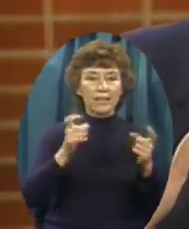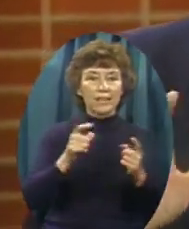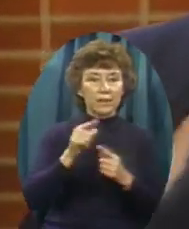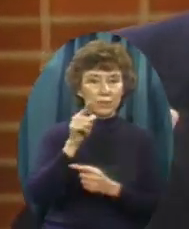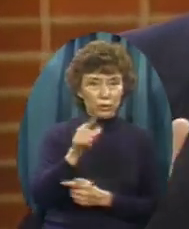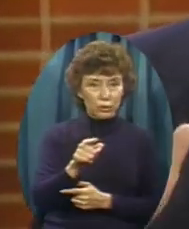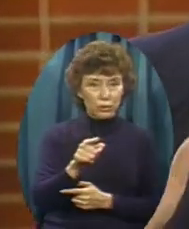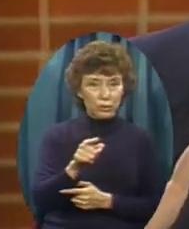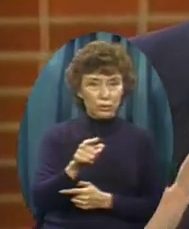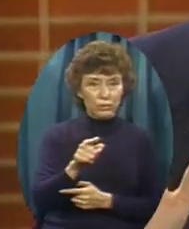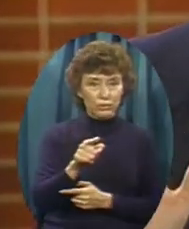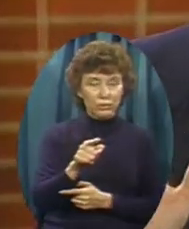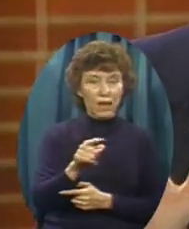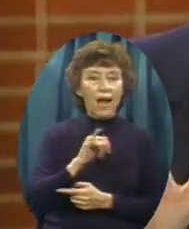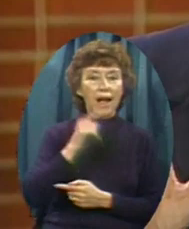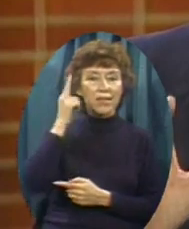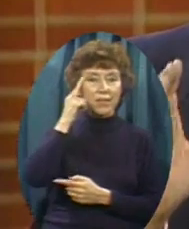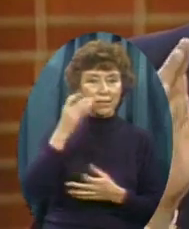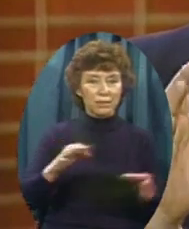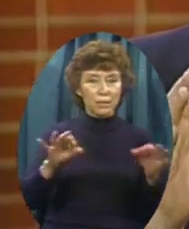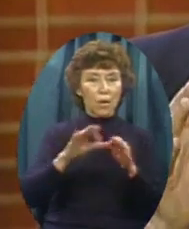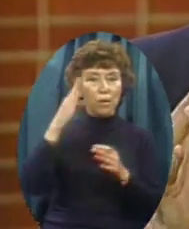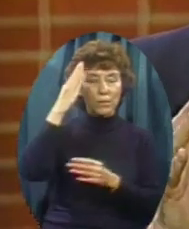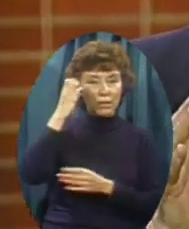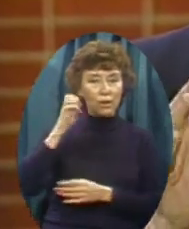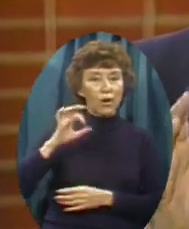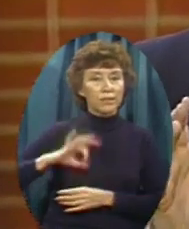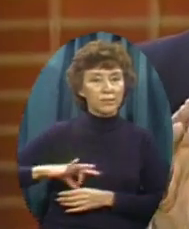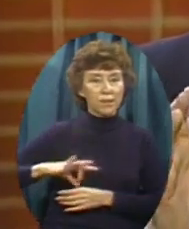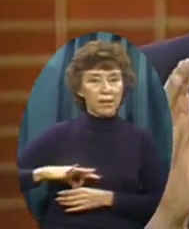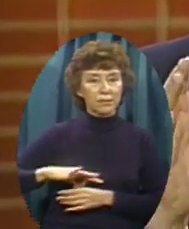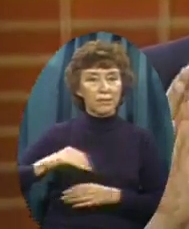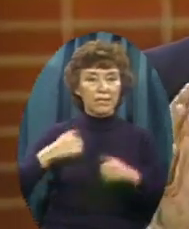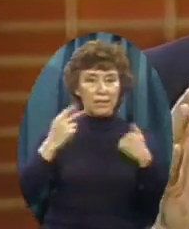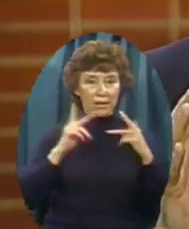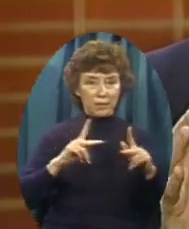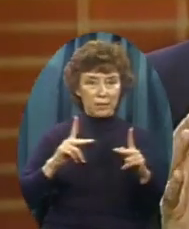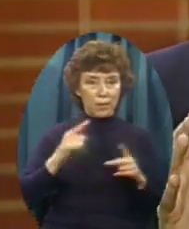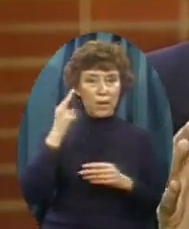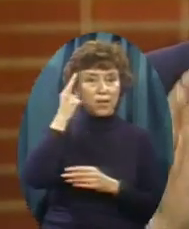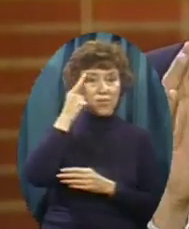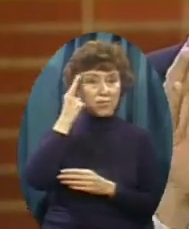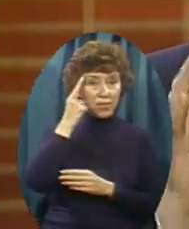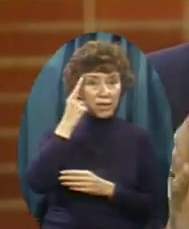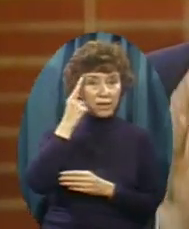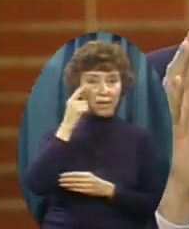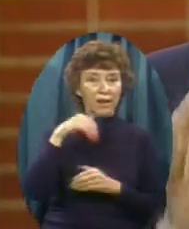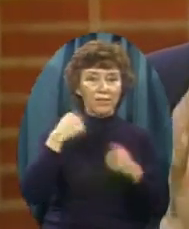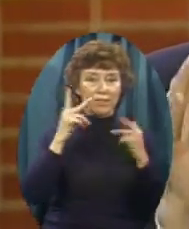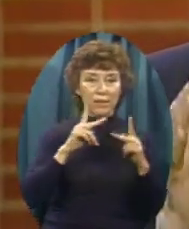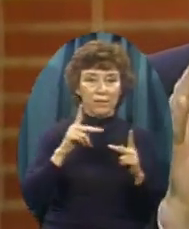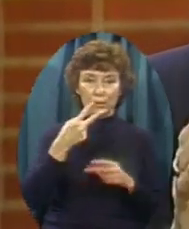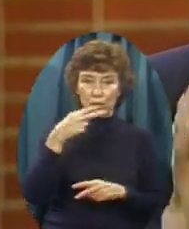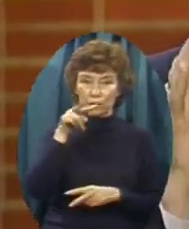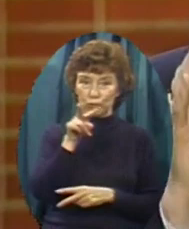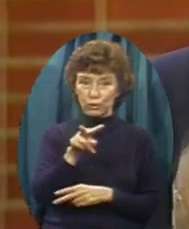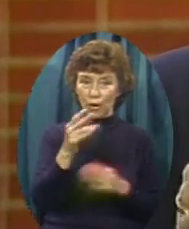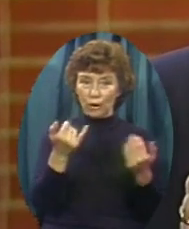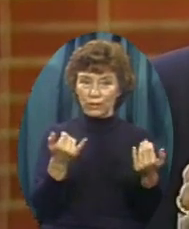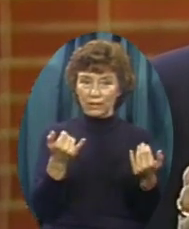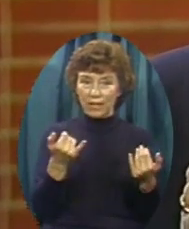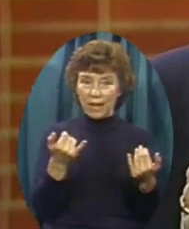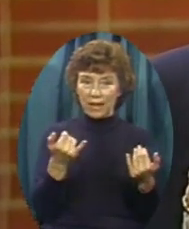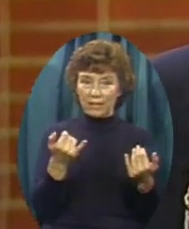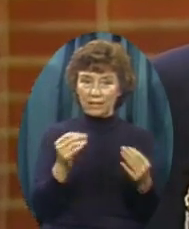think it's Very, very worthwhile Think of the young people In whose faces You look today And this is the fastest Growing such college In the